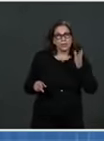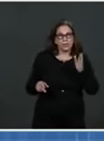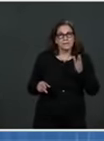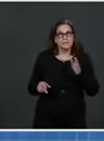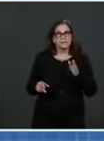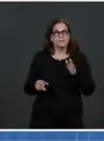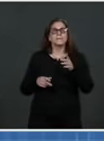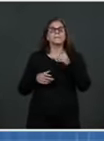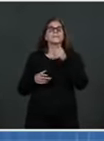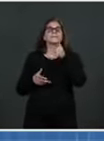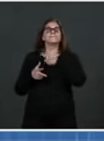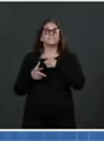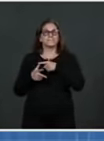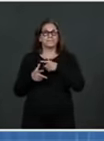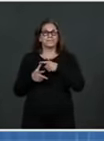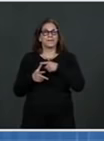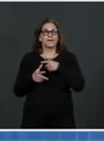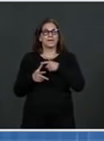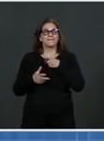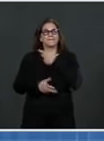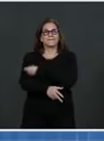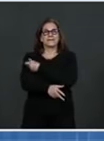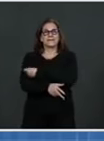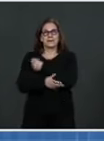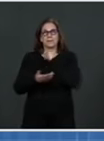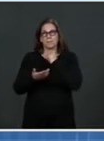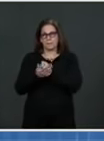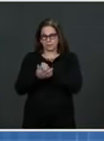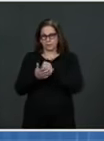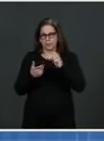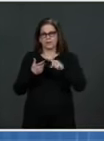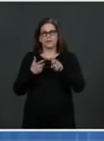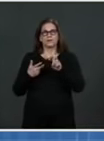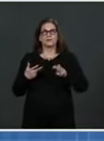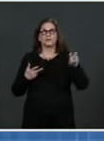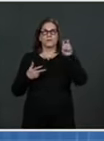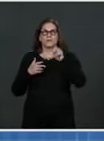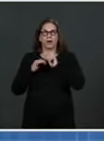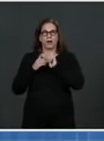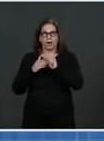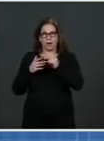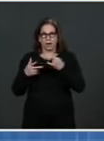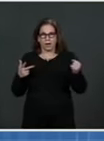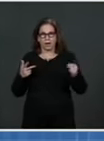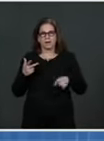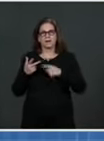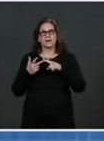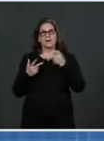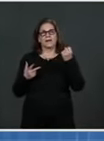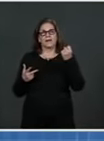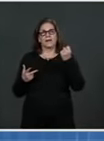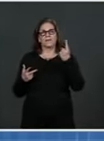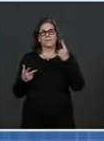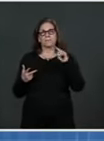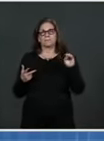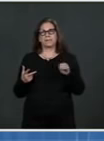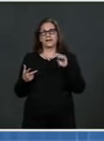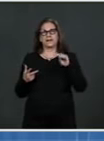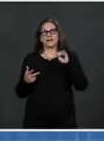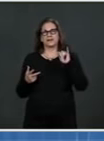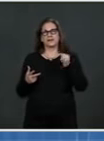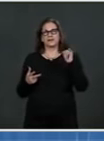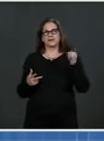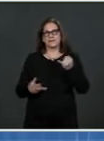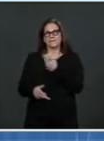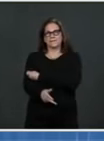route to you, Dr. Walensky, and then we have 11 million J&J doses. Usually, I forget the third question, if there's a third question by the time we get to it.